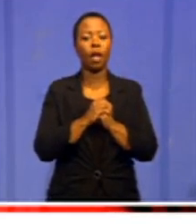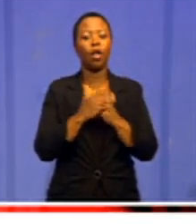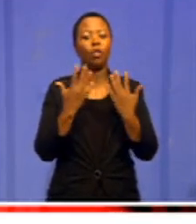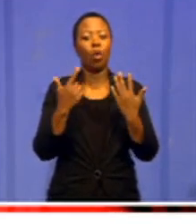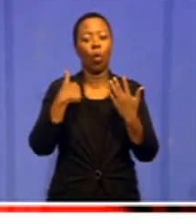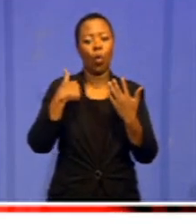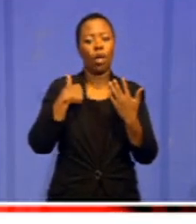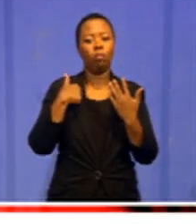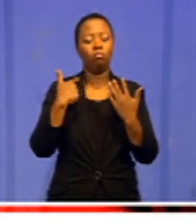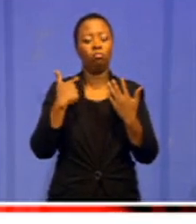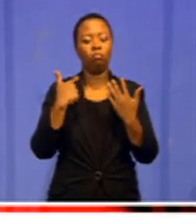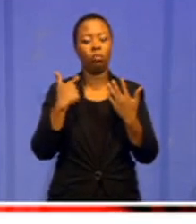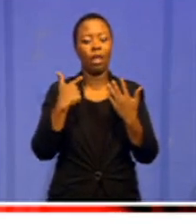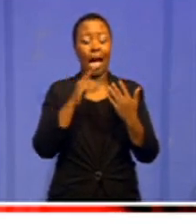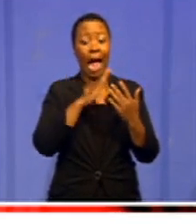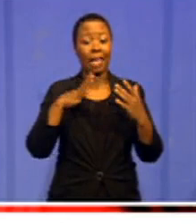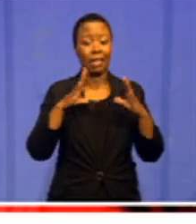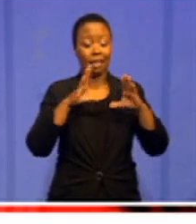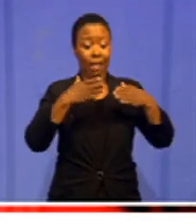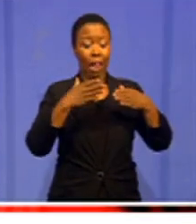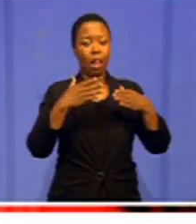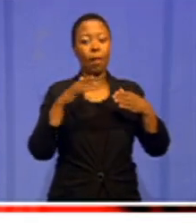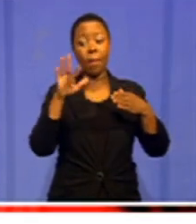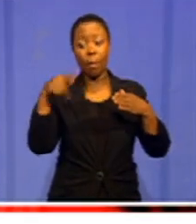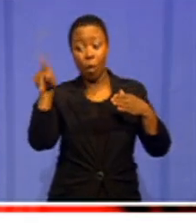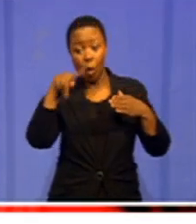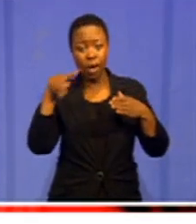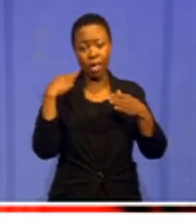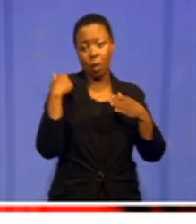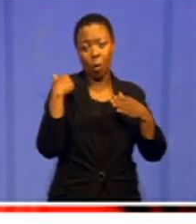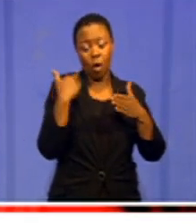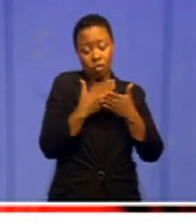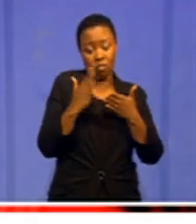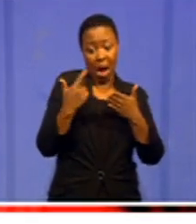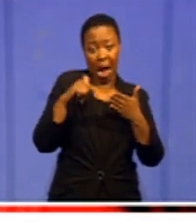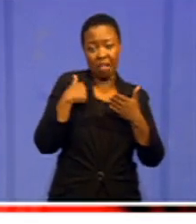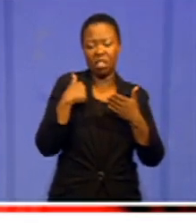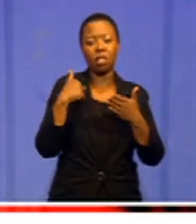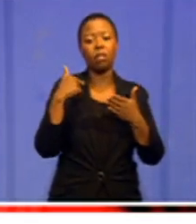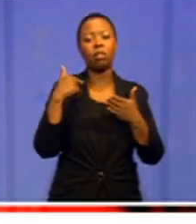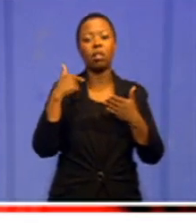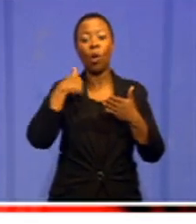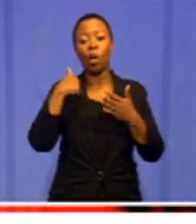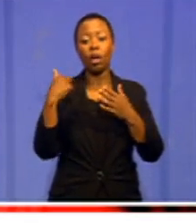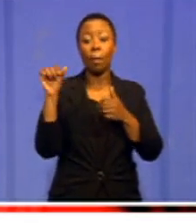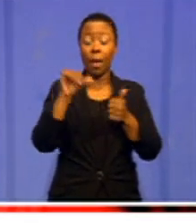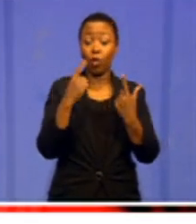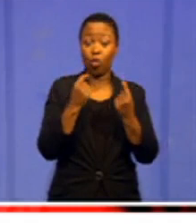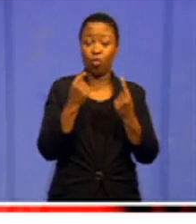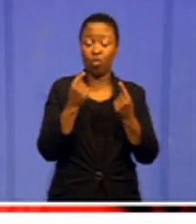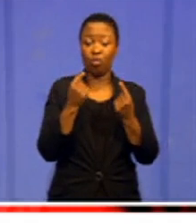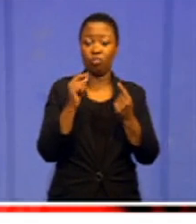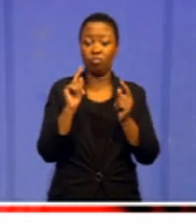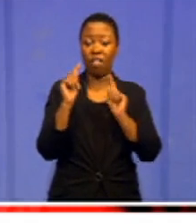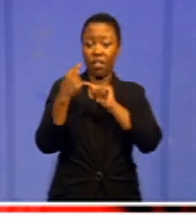removing us from the cancer. But we are going back to make sure that we do everything in our power so